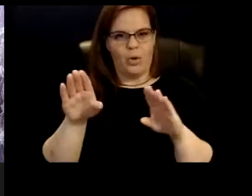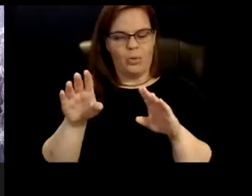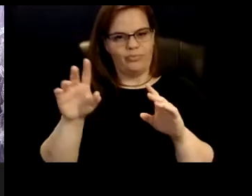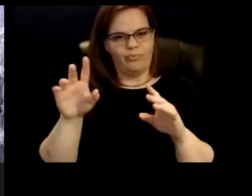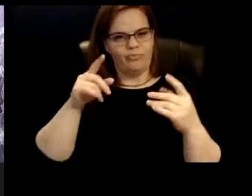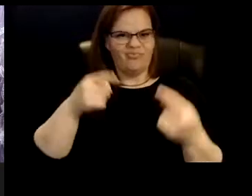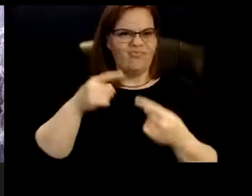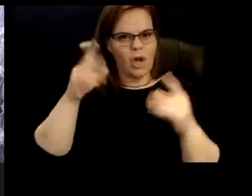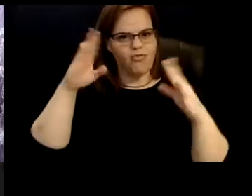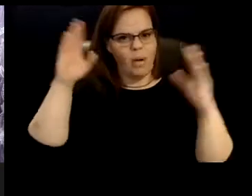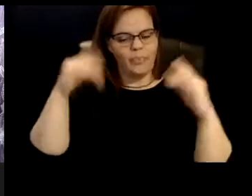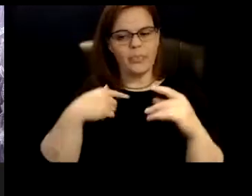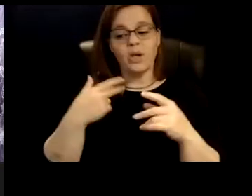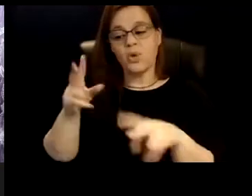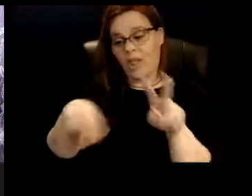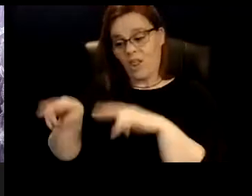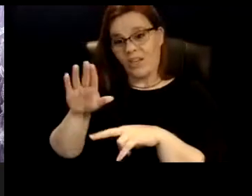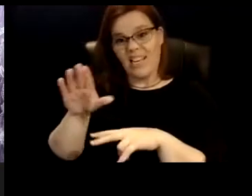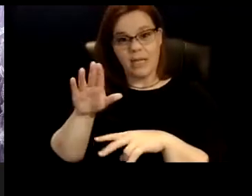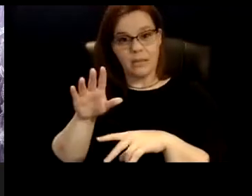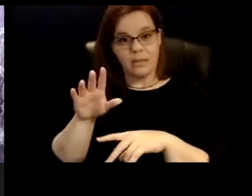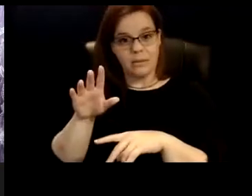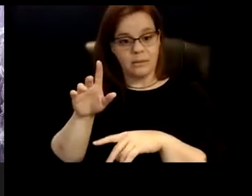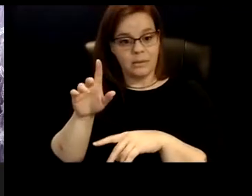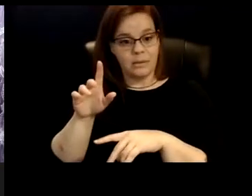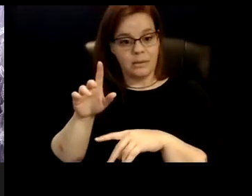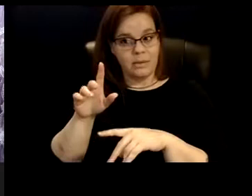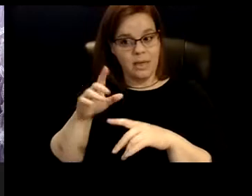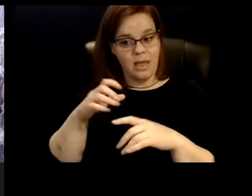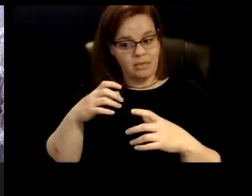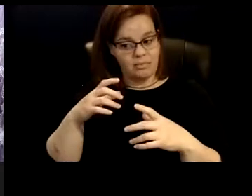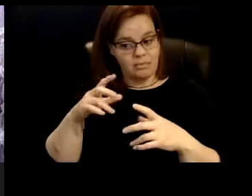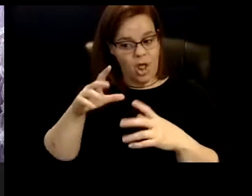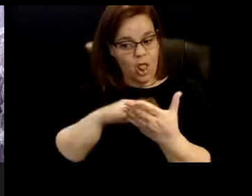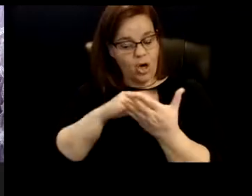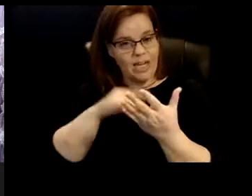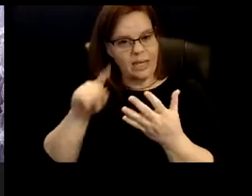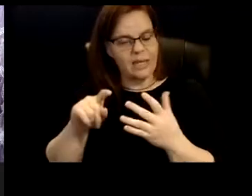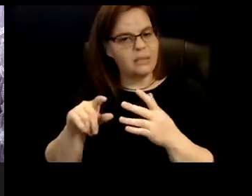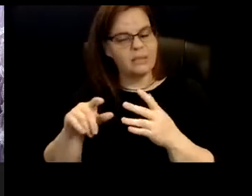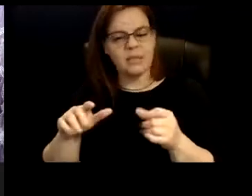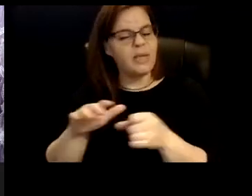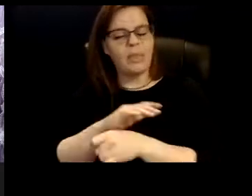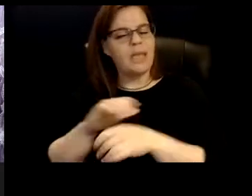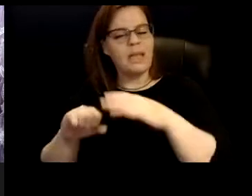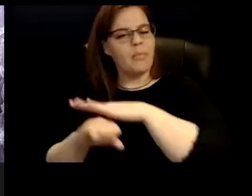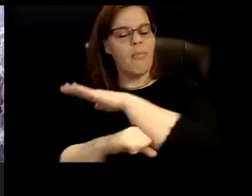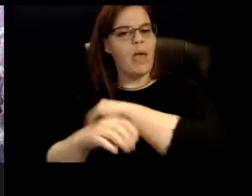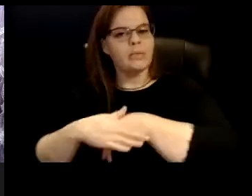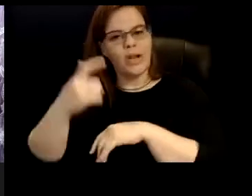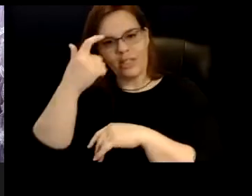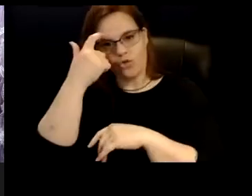needs as entirely based on, on the trauma that he had experienced. And so that was how they approached him.